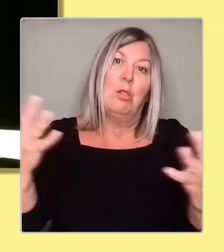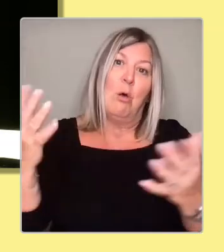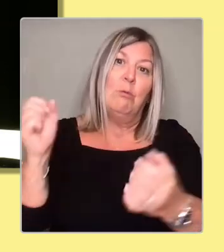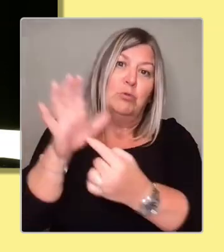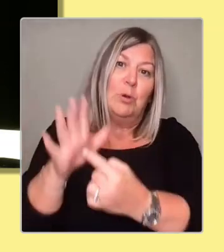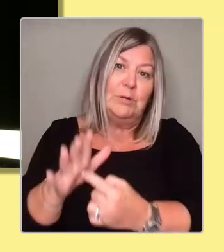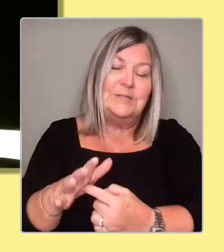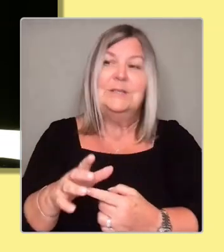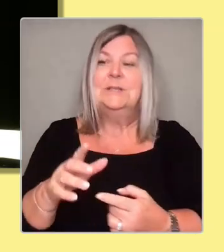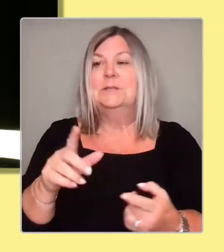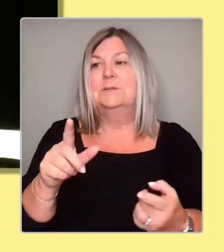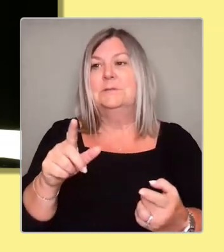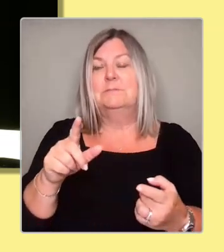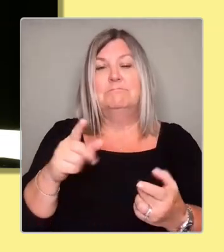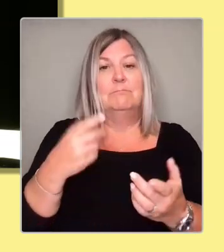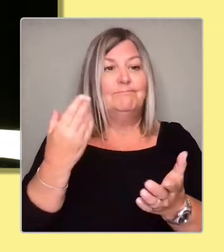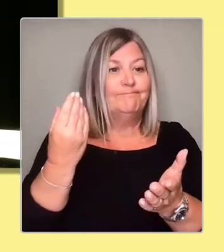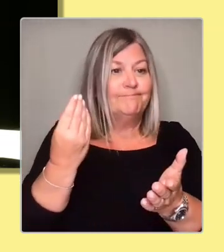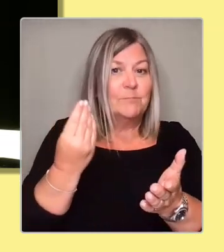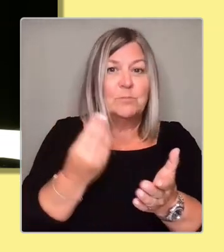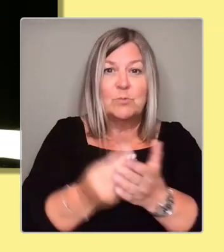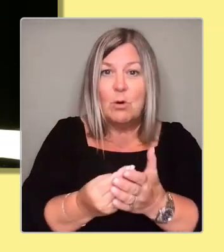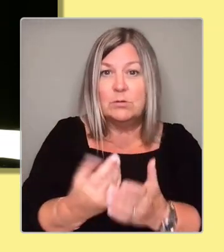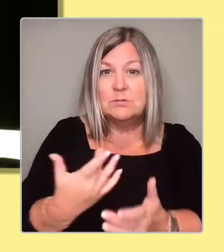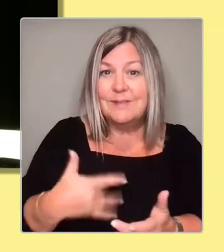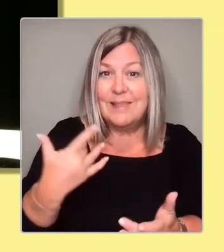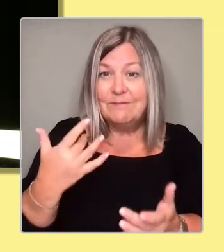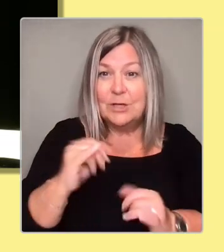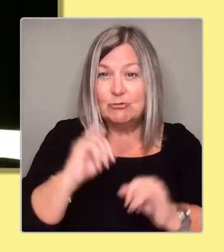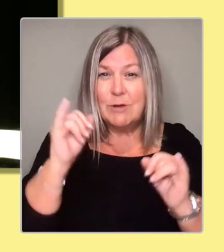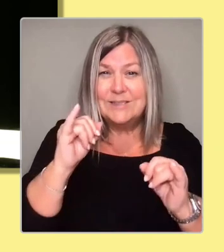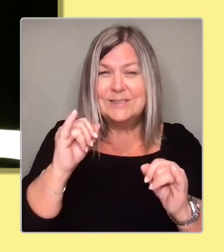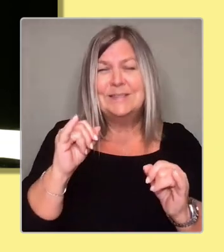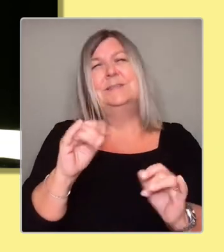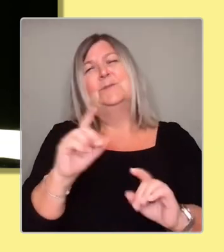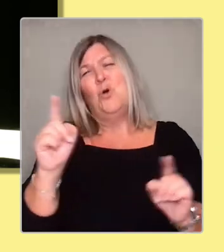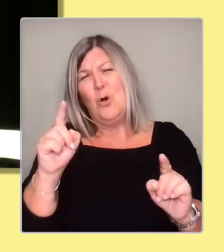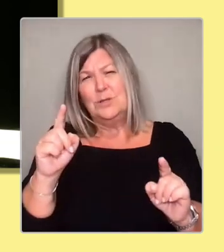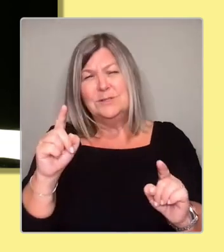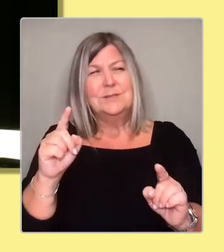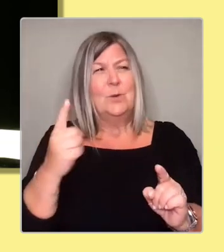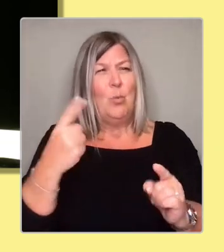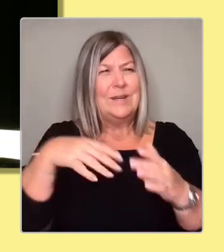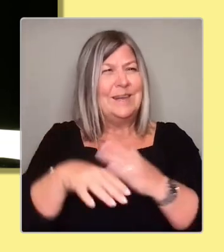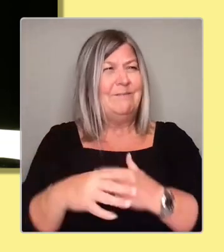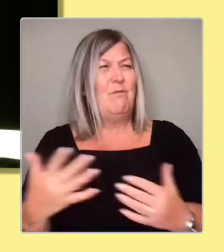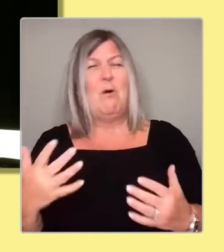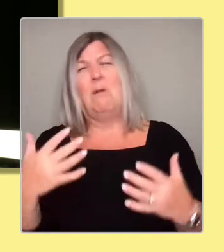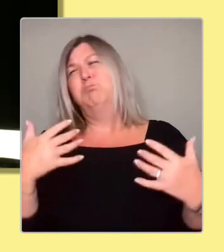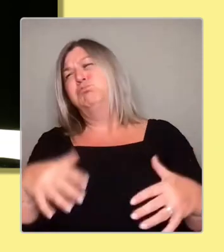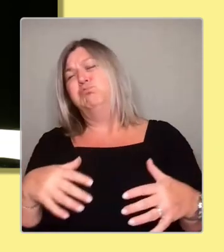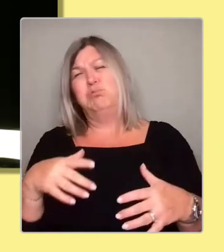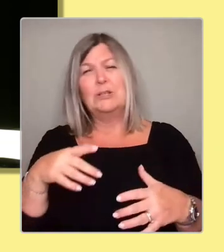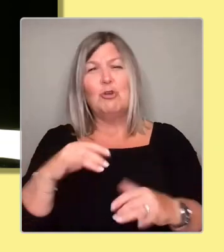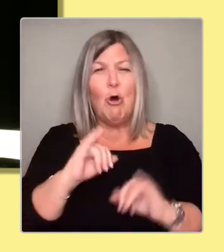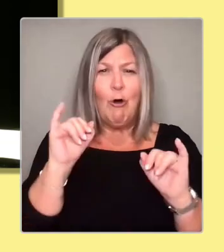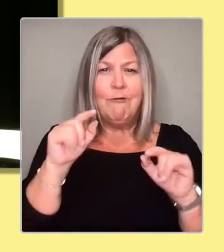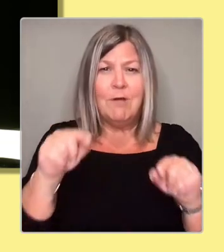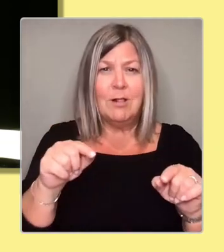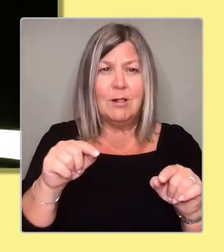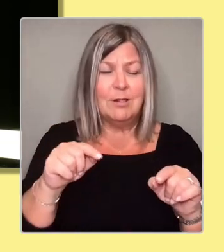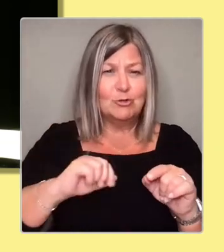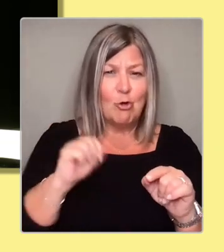are feel poor. What a disgrace. What a disgrace. And coming from a UK government that, of course, controls the energy